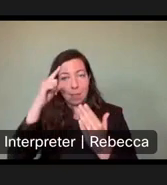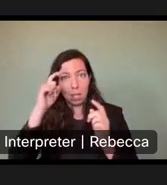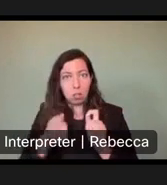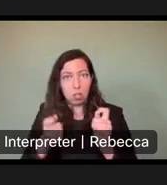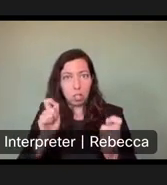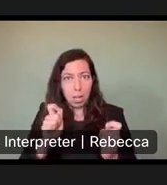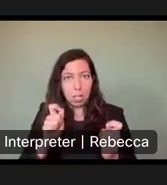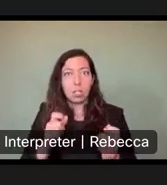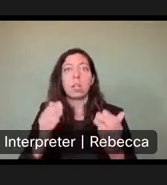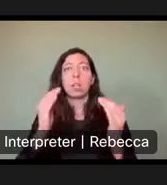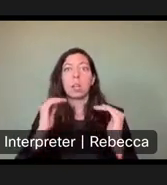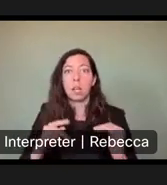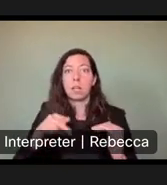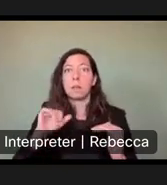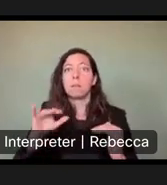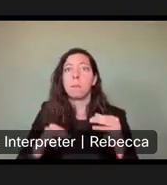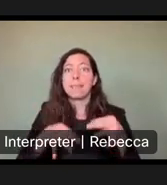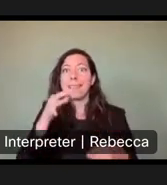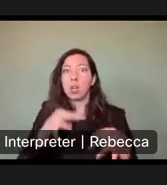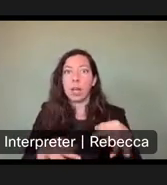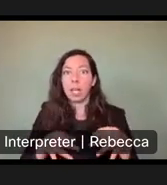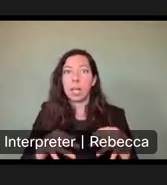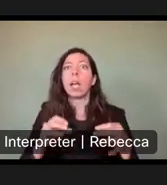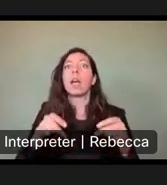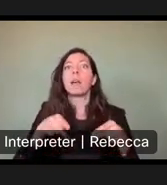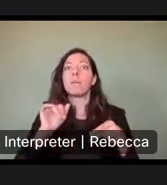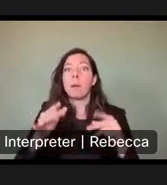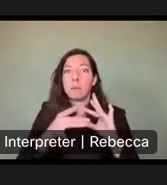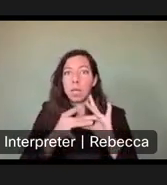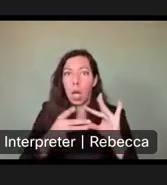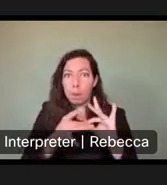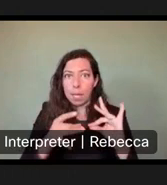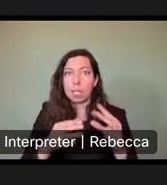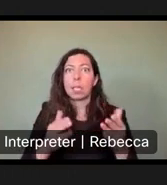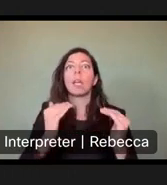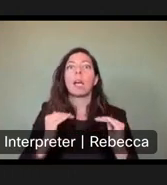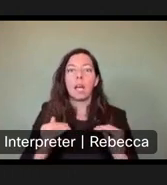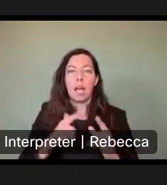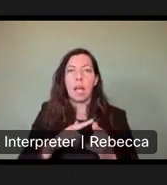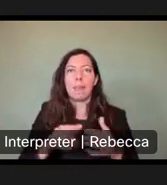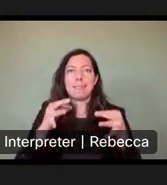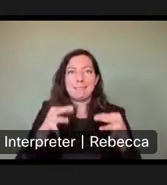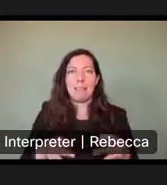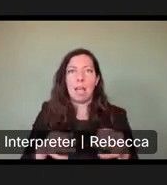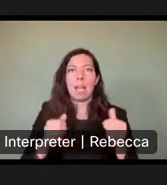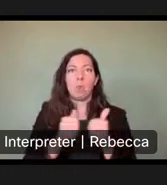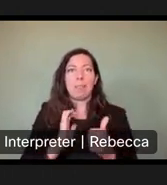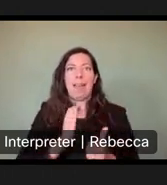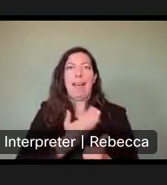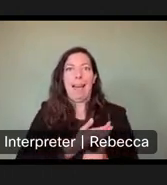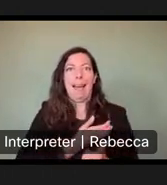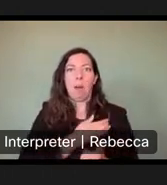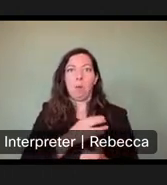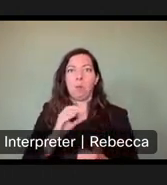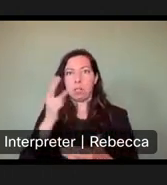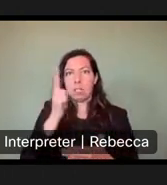hearing process, take public comment. And then based off of that, we'll make a final decision with our, with our secretary of energy, mineral